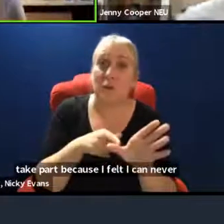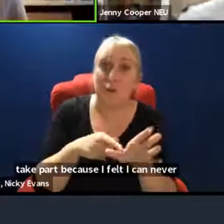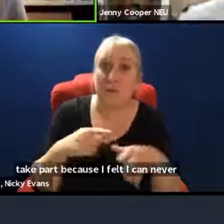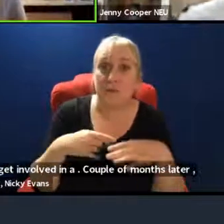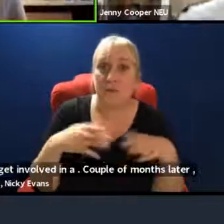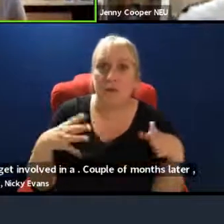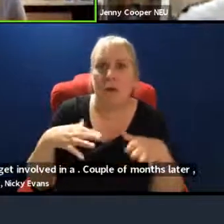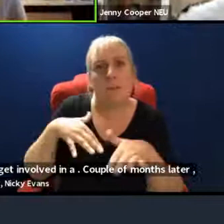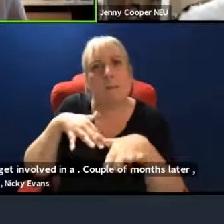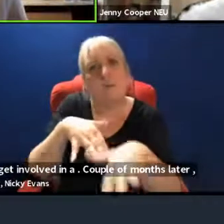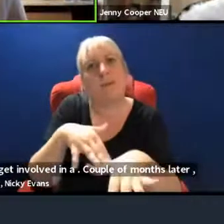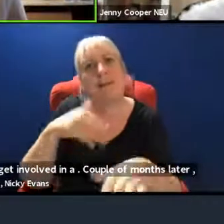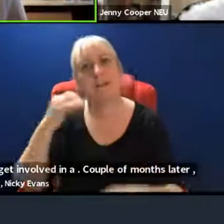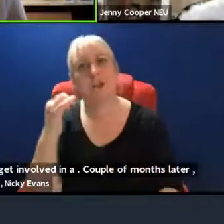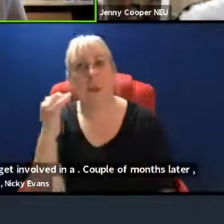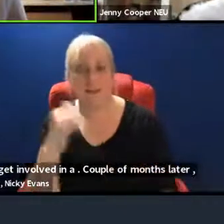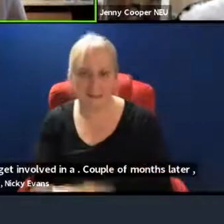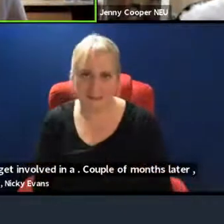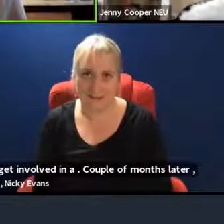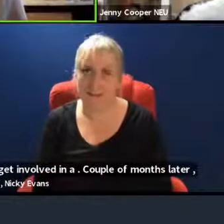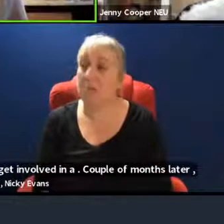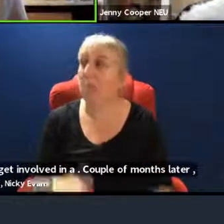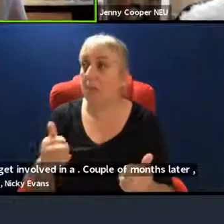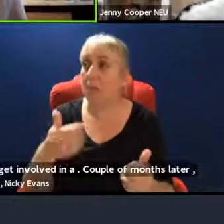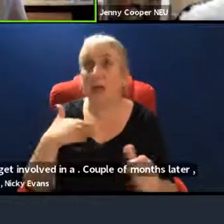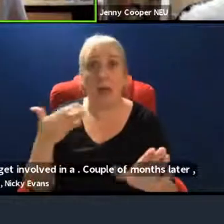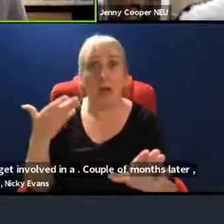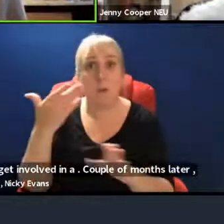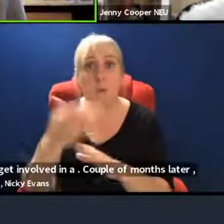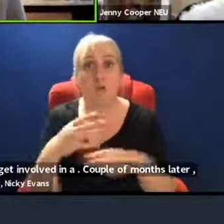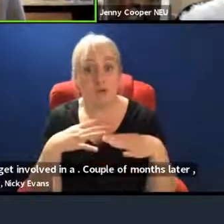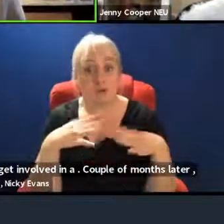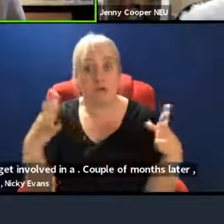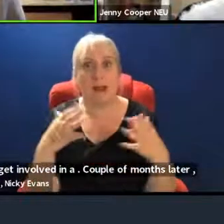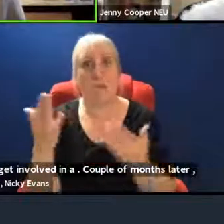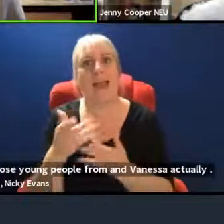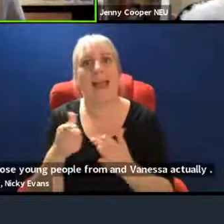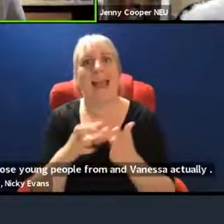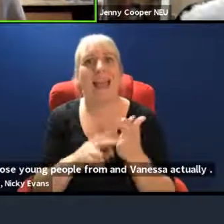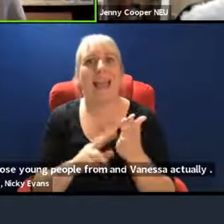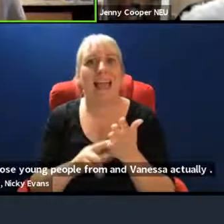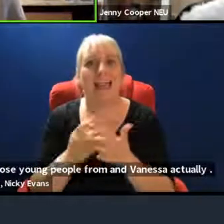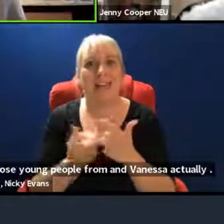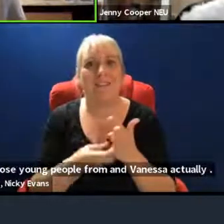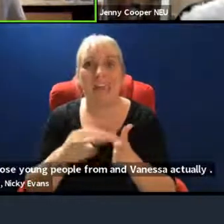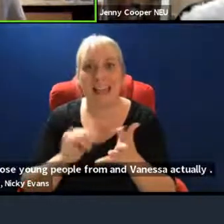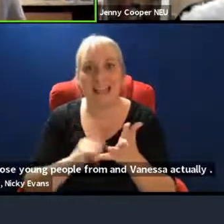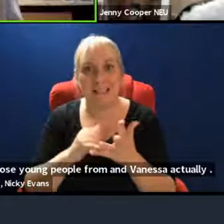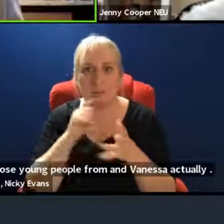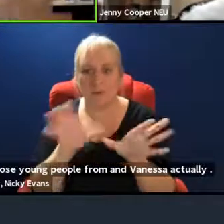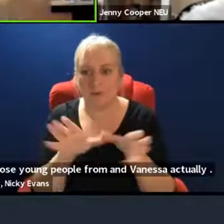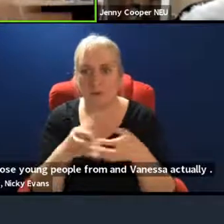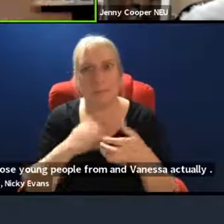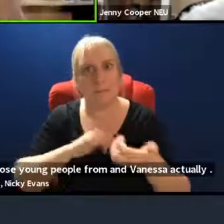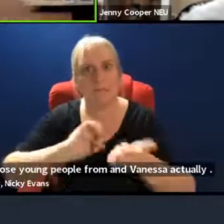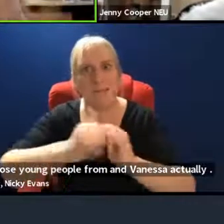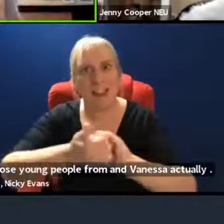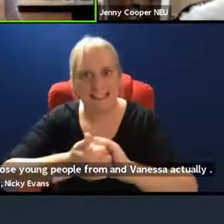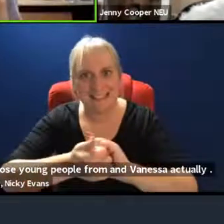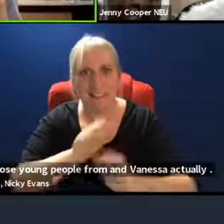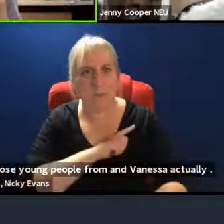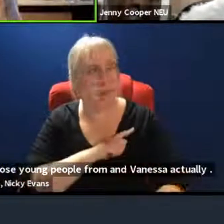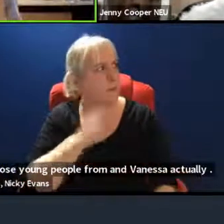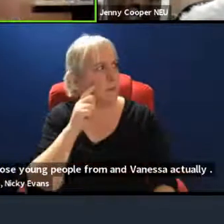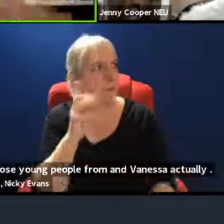in Scotland. And I went along to the strike that happened in Inverness just basically with a bunch of my friends because we thought it'd be nice to kind of get